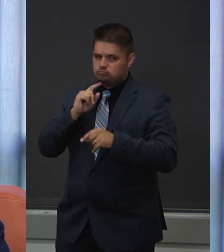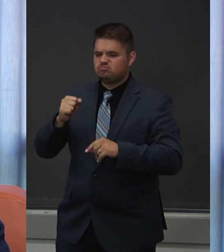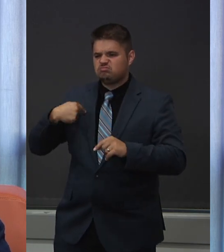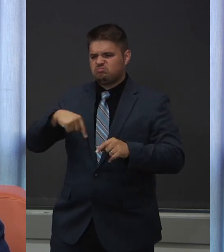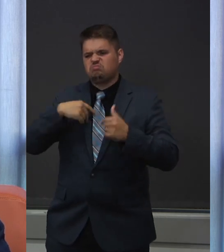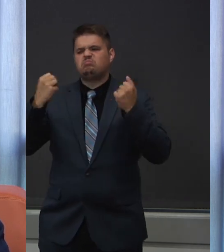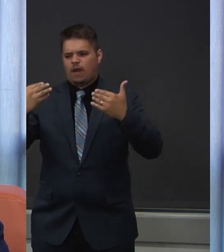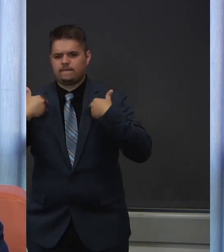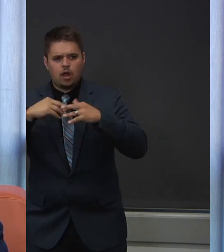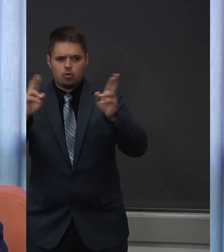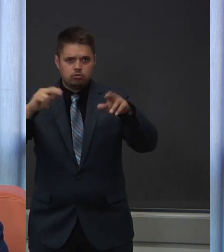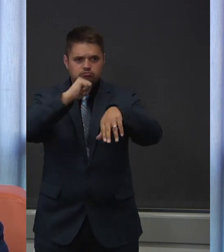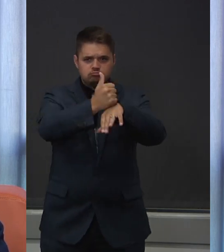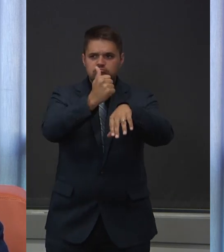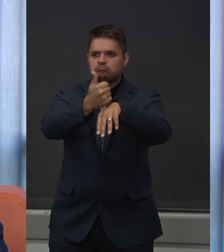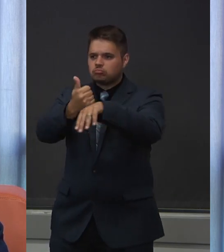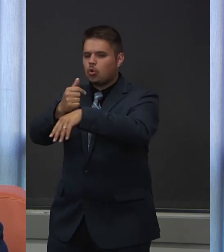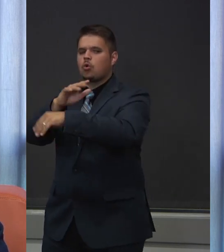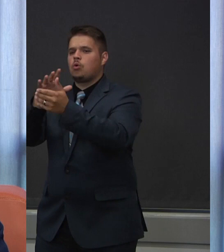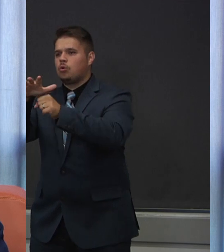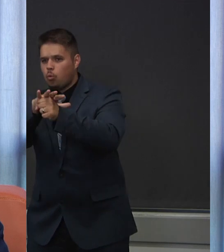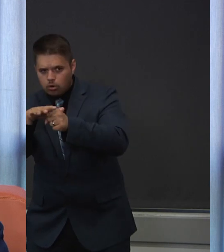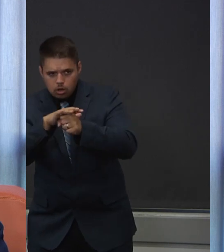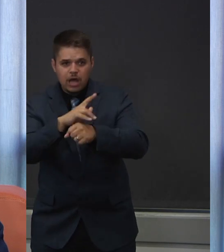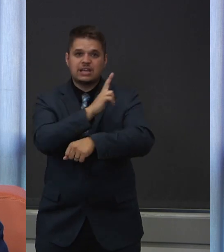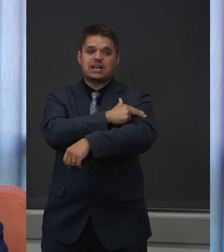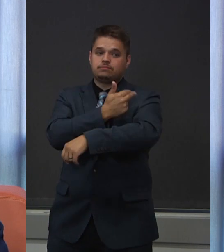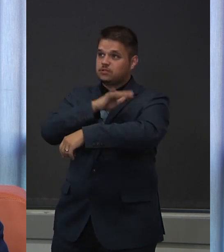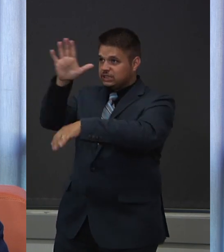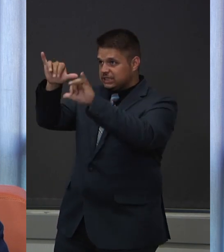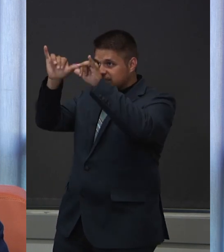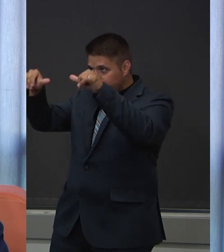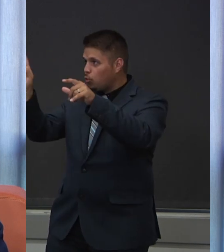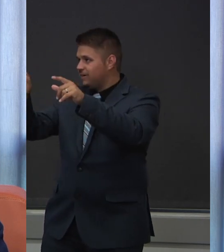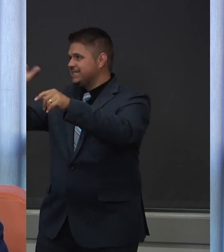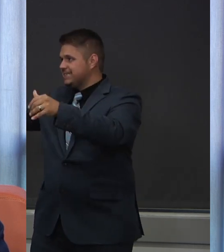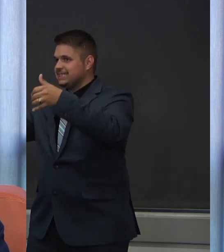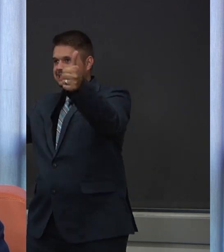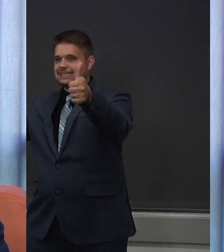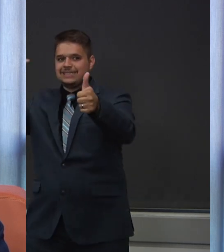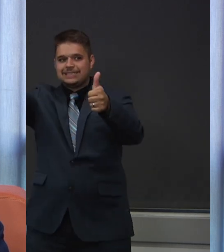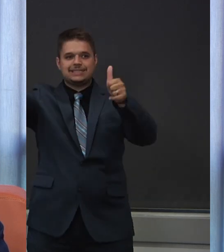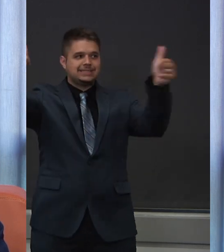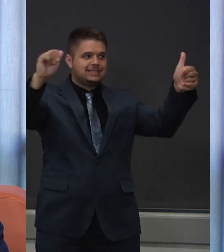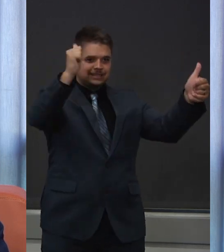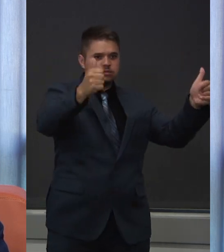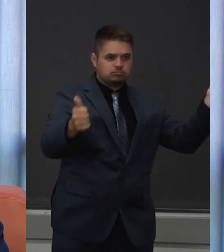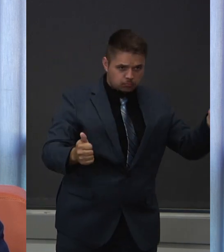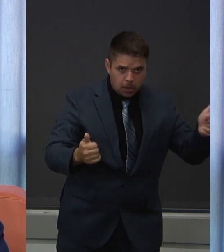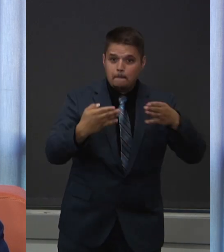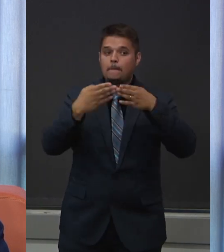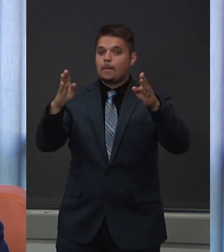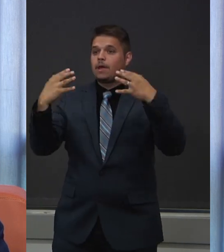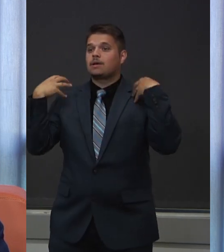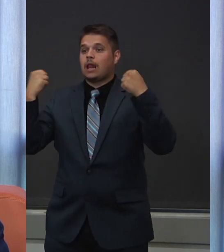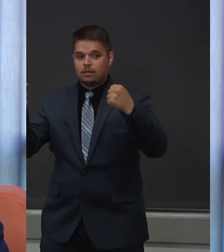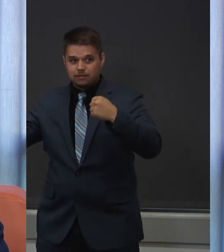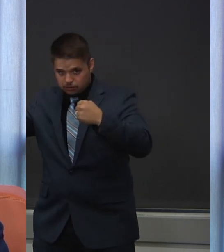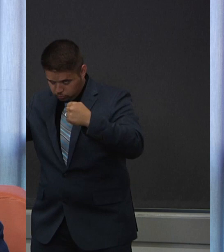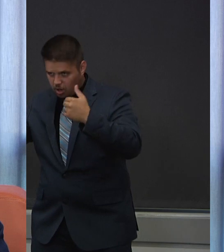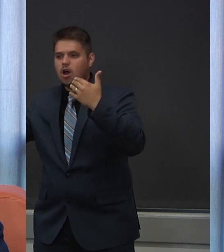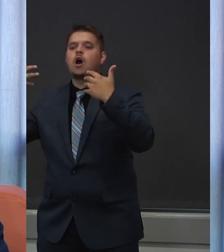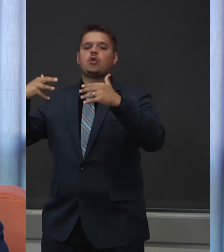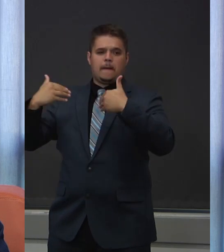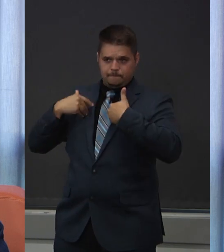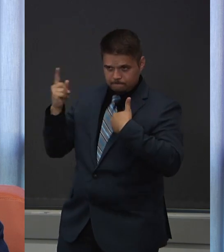a lot of hospitals and health systems who have their own labs. We have our state public health lab here in Oregon that is doing